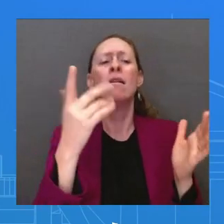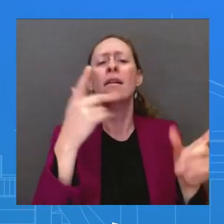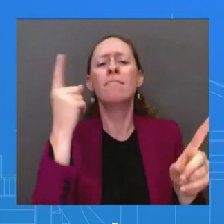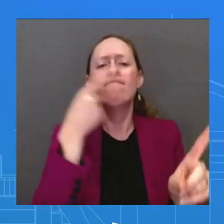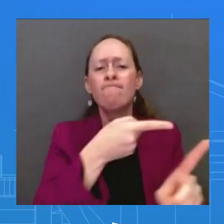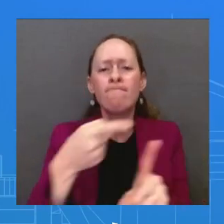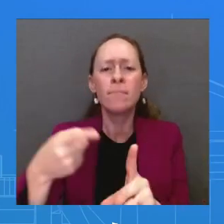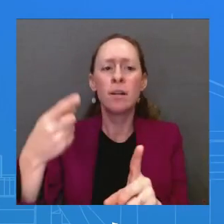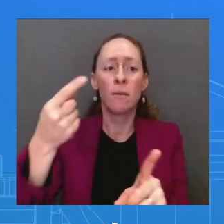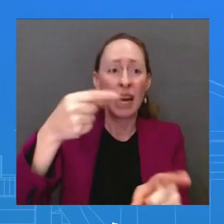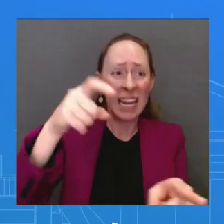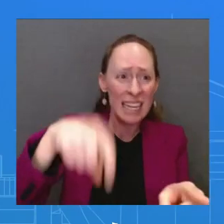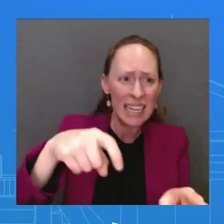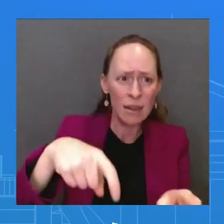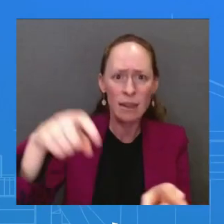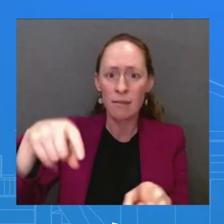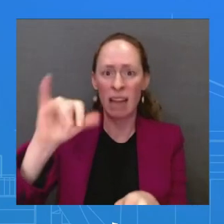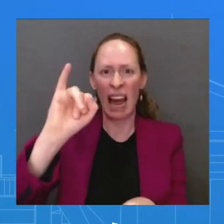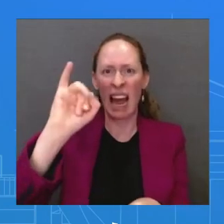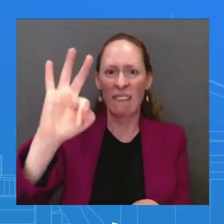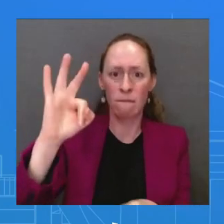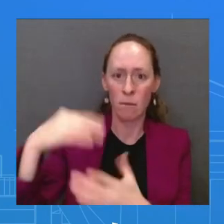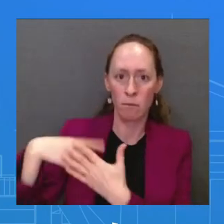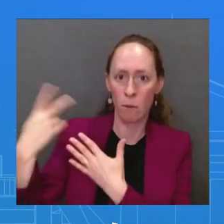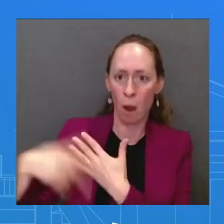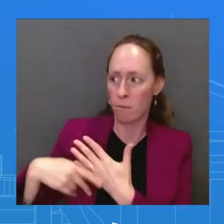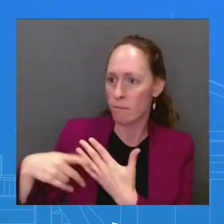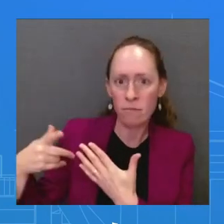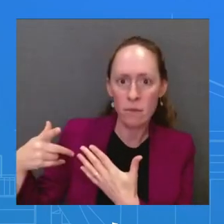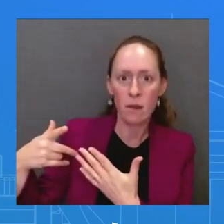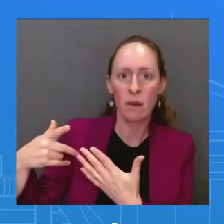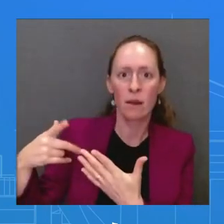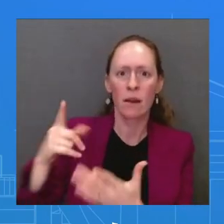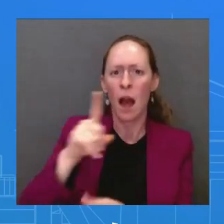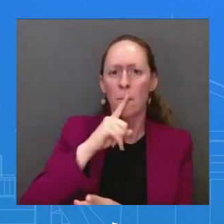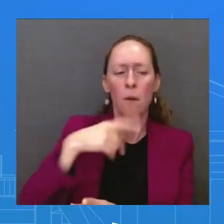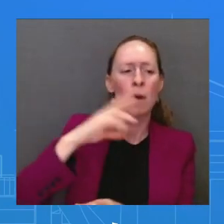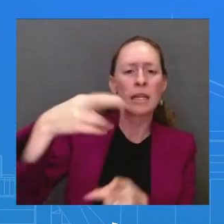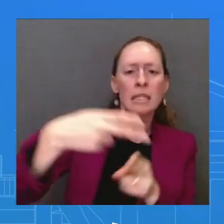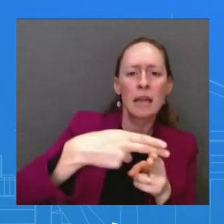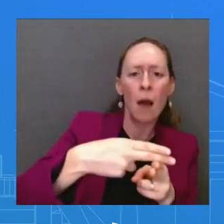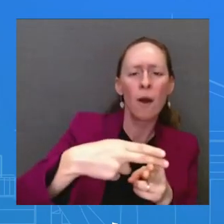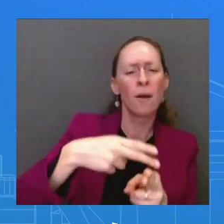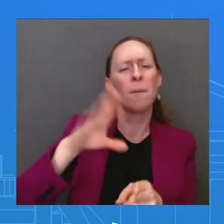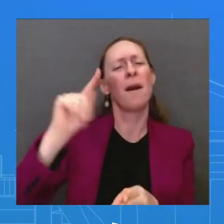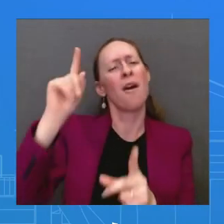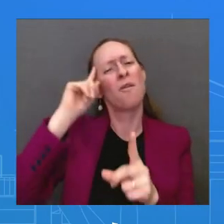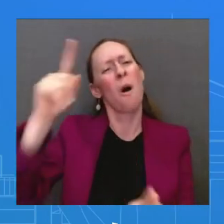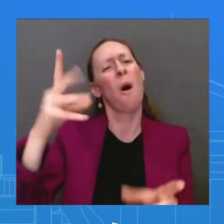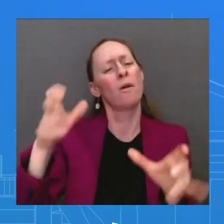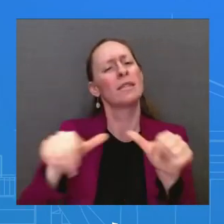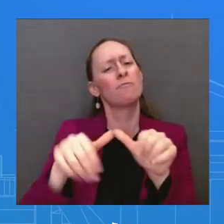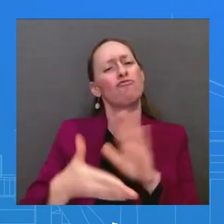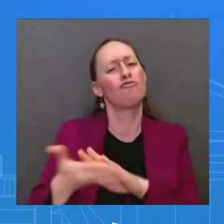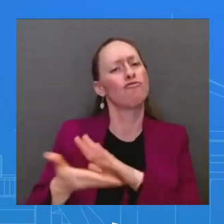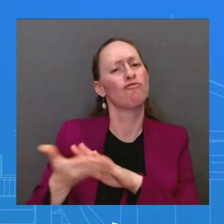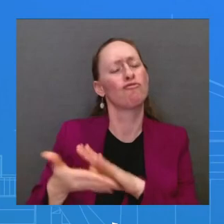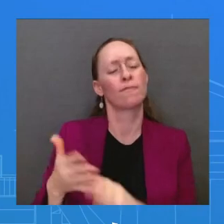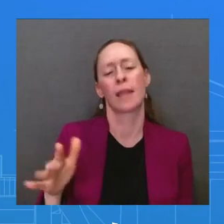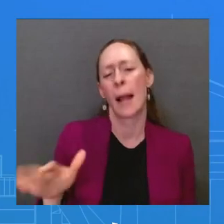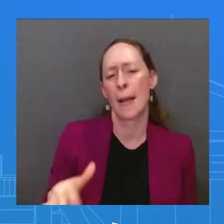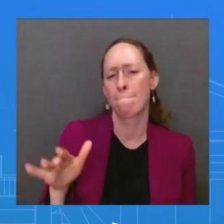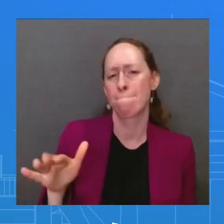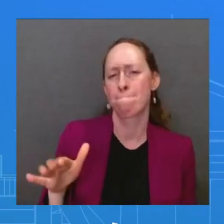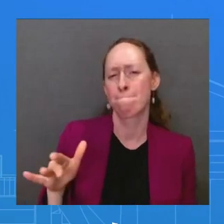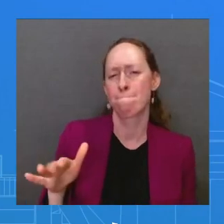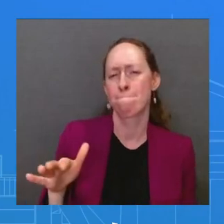the American people rely on. As far as how long this should go, I would have to refer to Congress on that specific